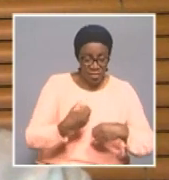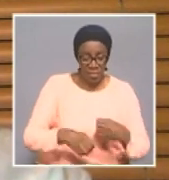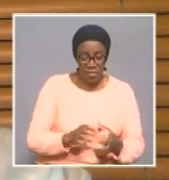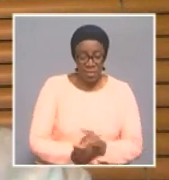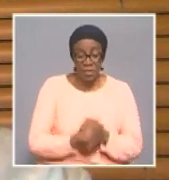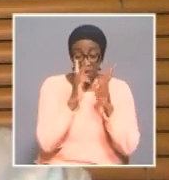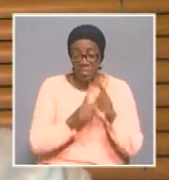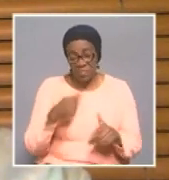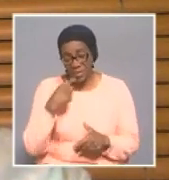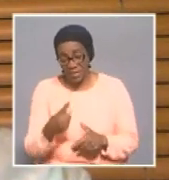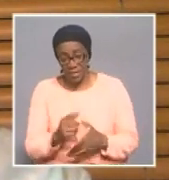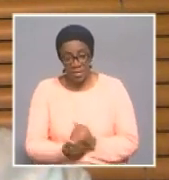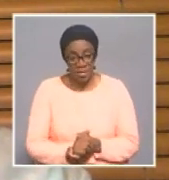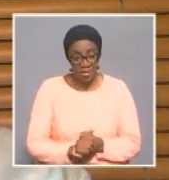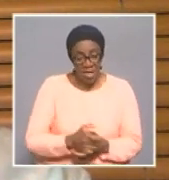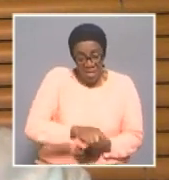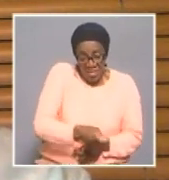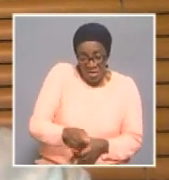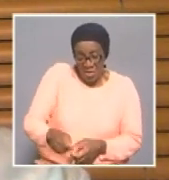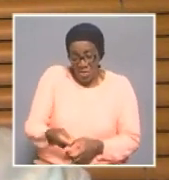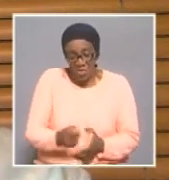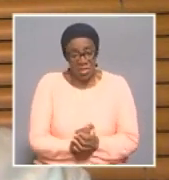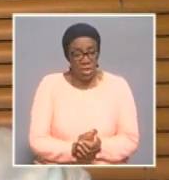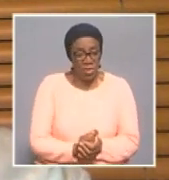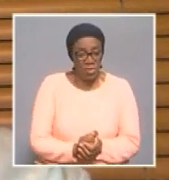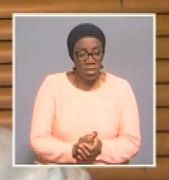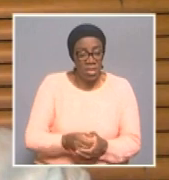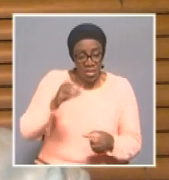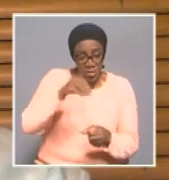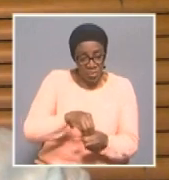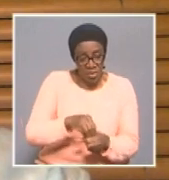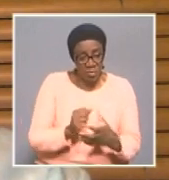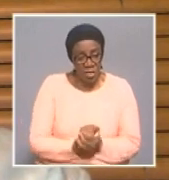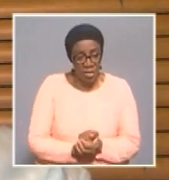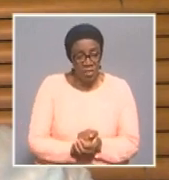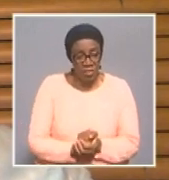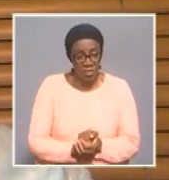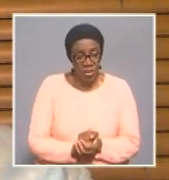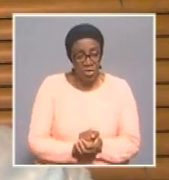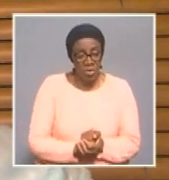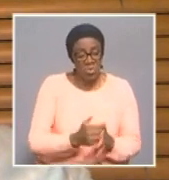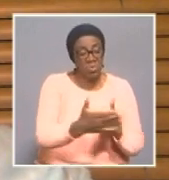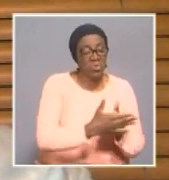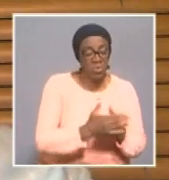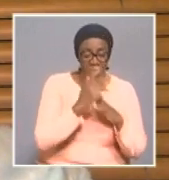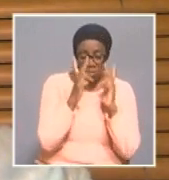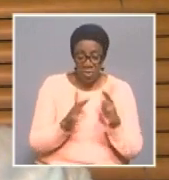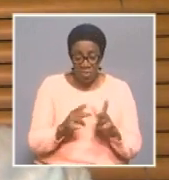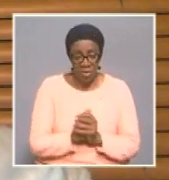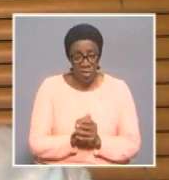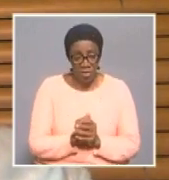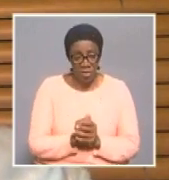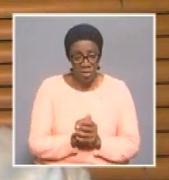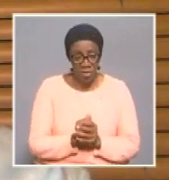so that apparently it can prevent people from creating concerning